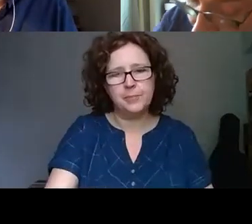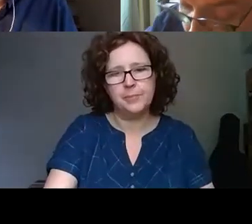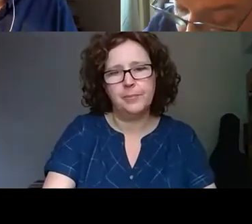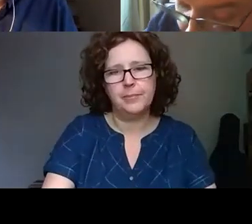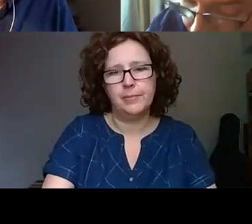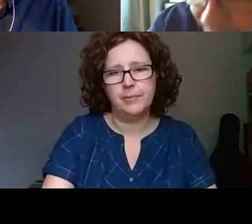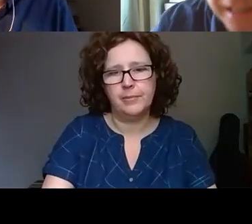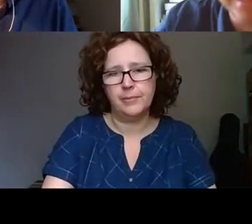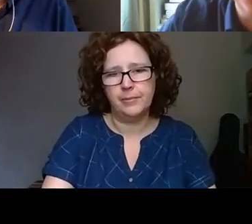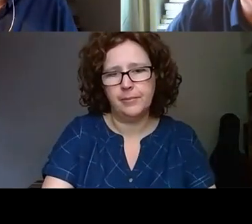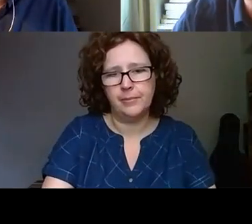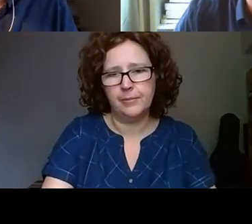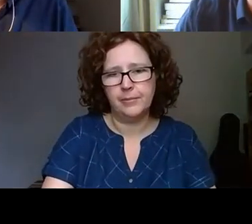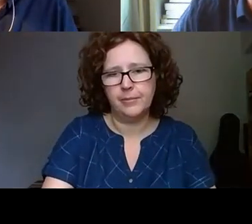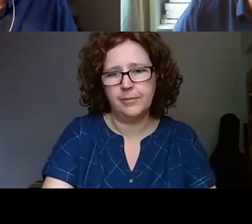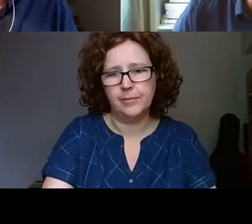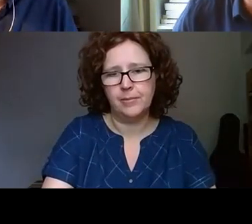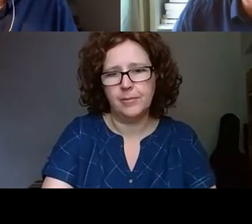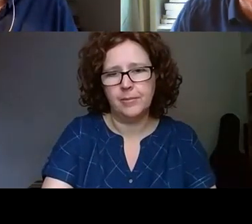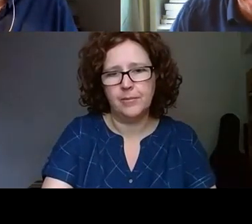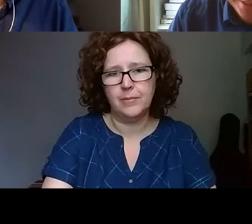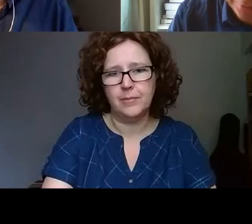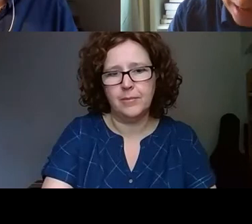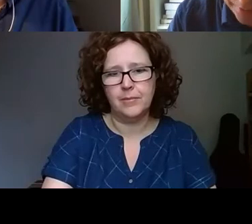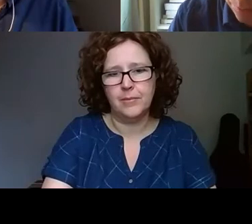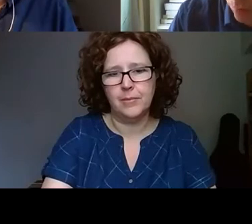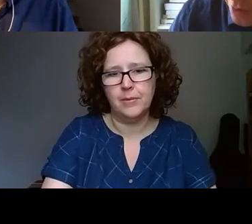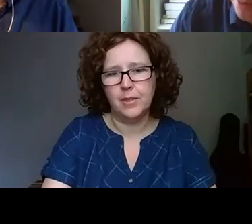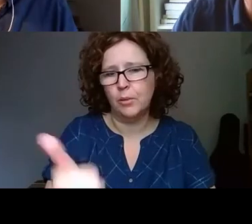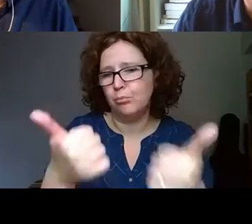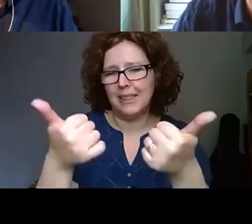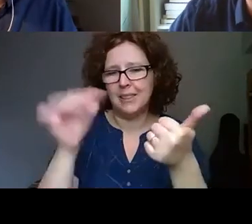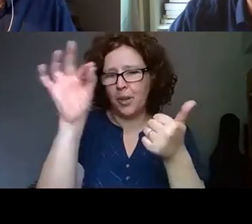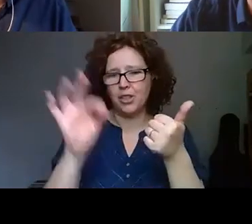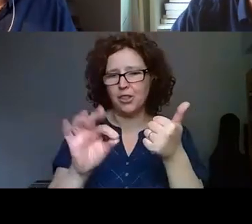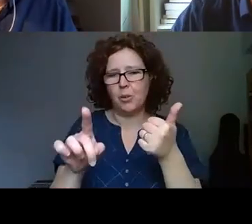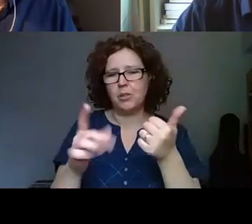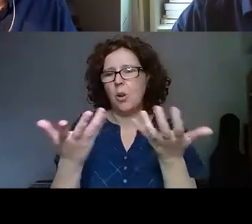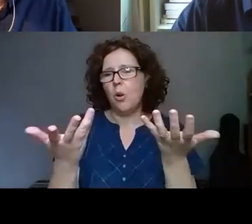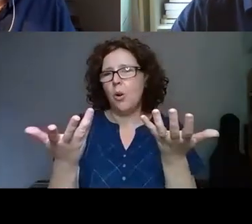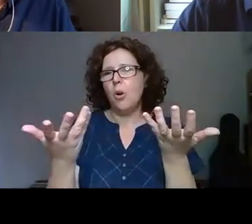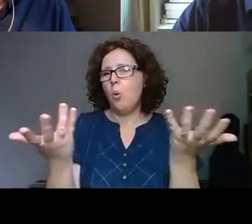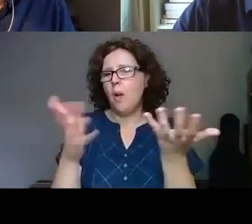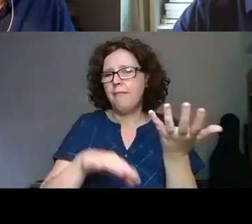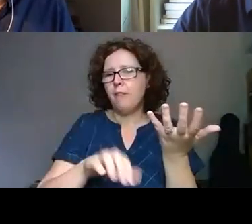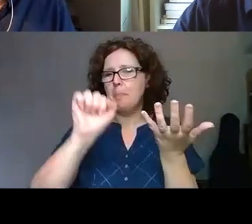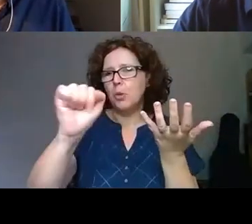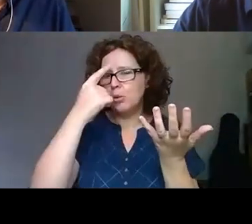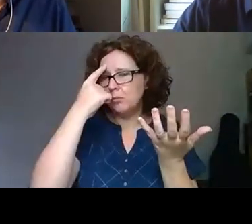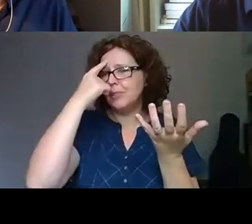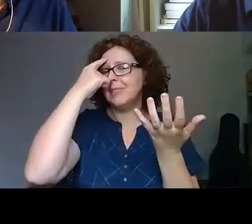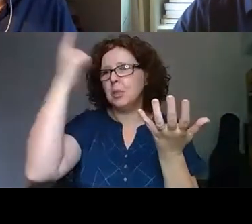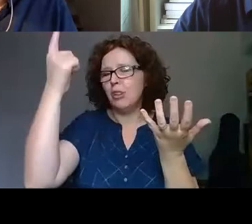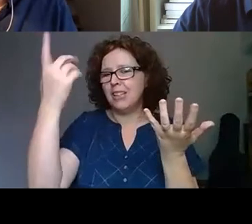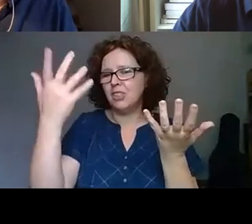One, which is a fantastic question that's come from Freona, is around where your inspiration comes from. So maybe coming